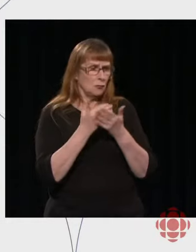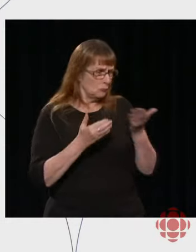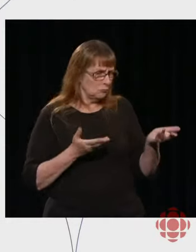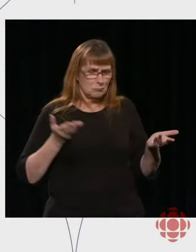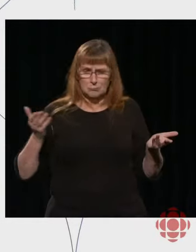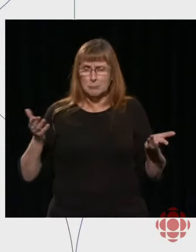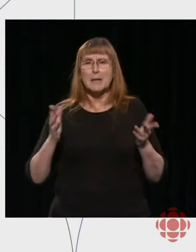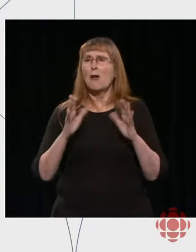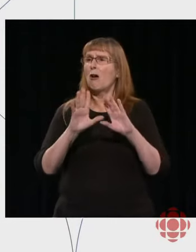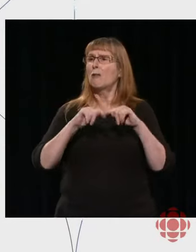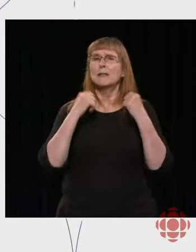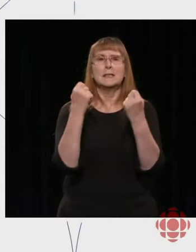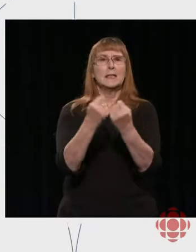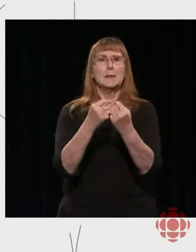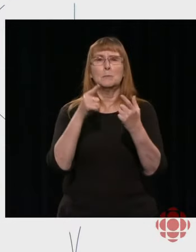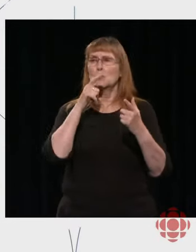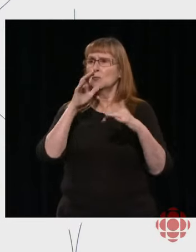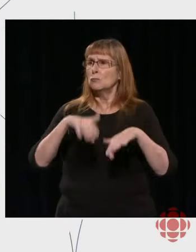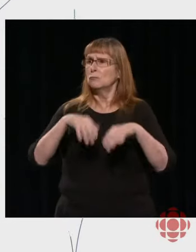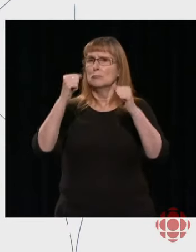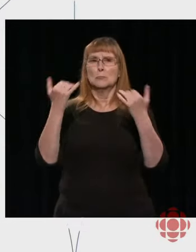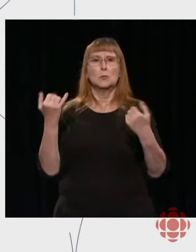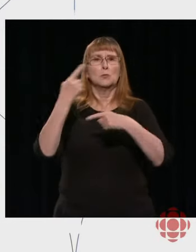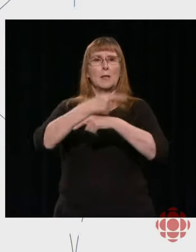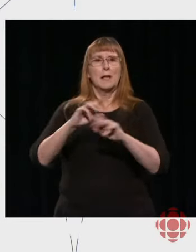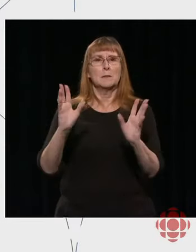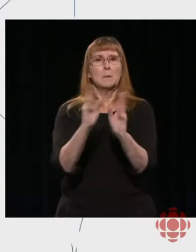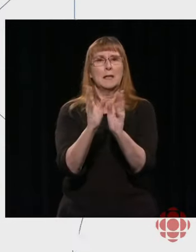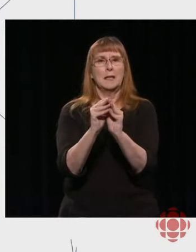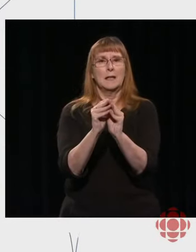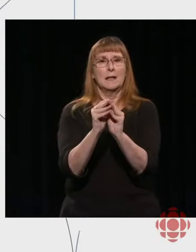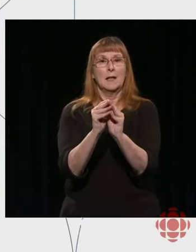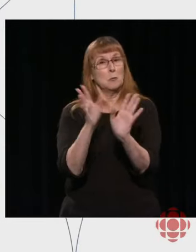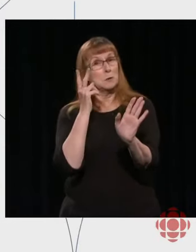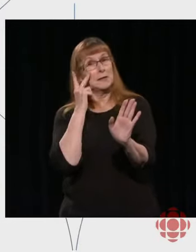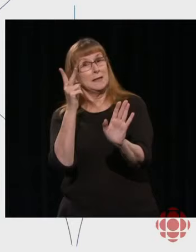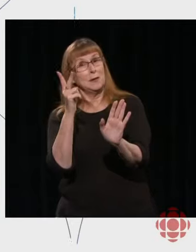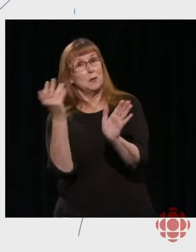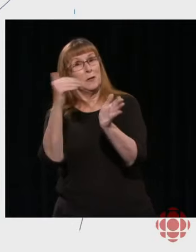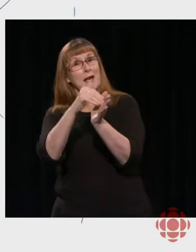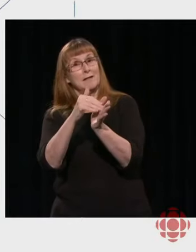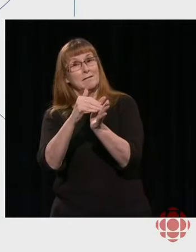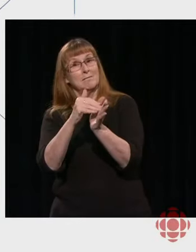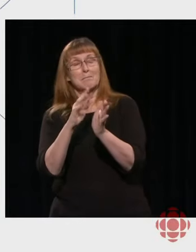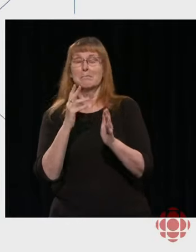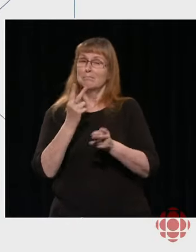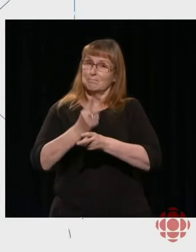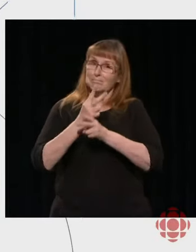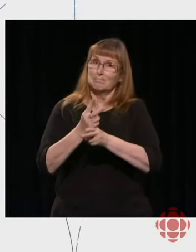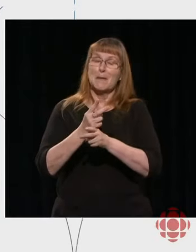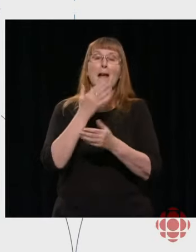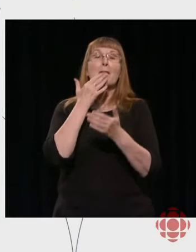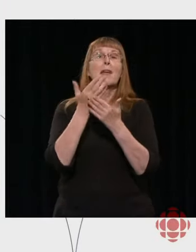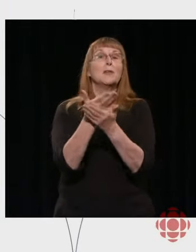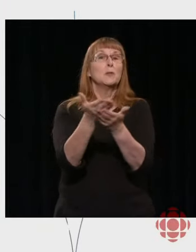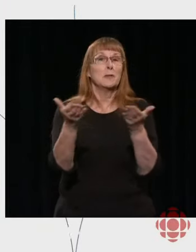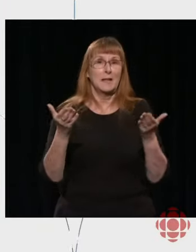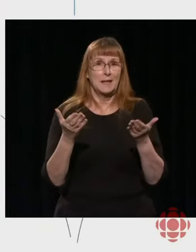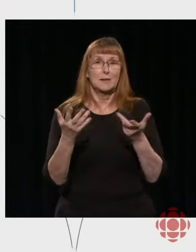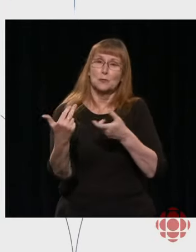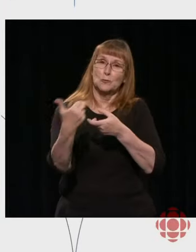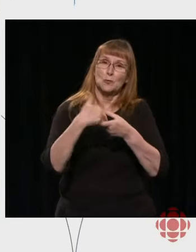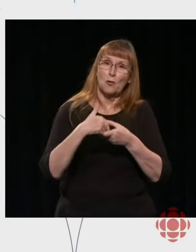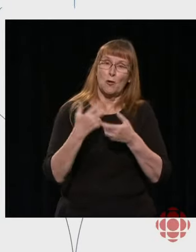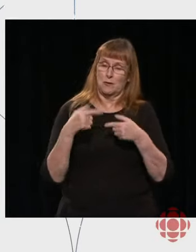all teams who worked on this event. We'll see you again. Thank you again for having been with